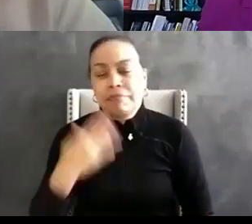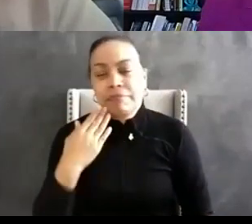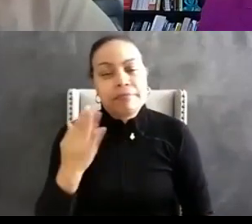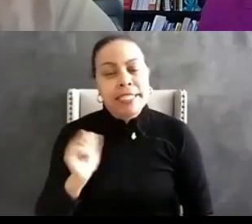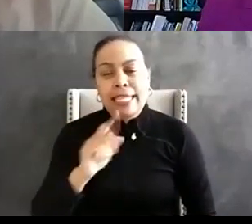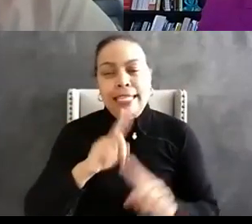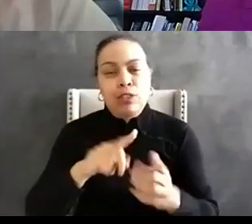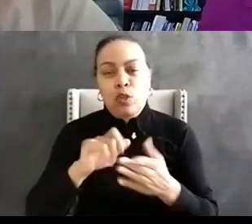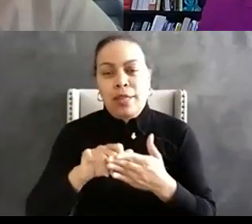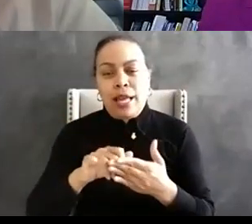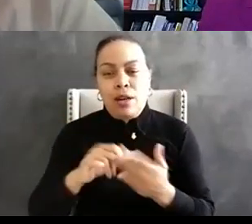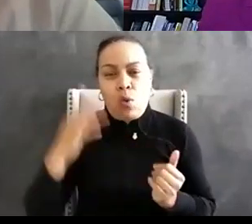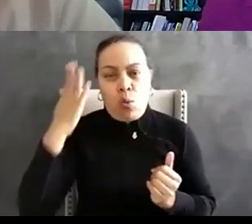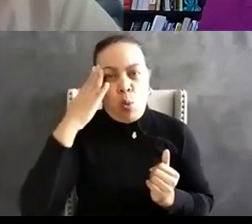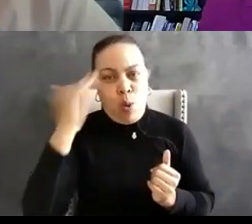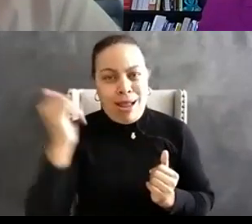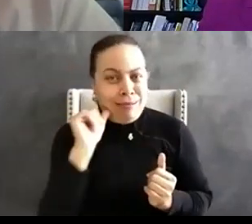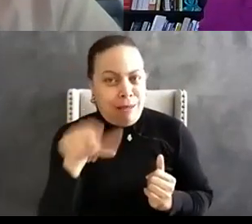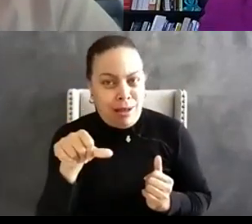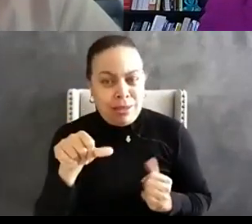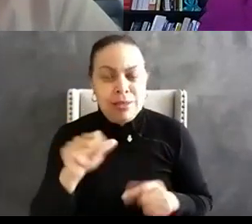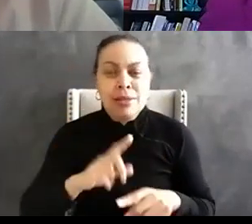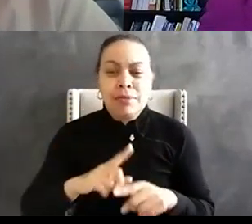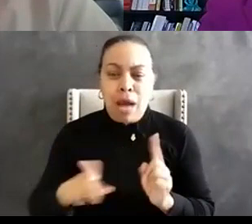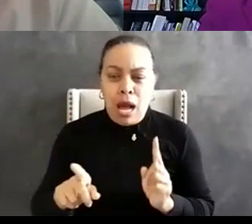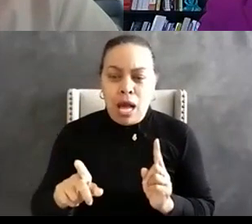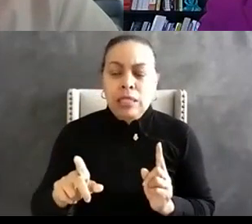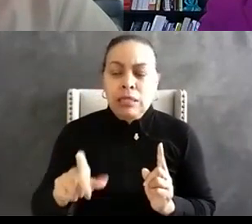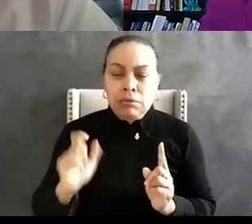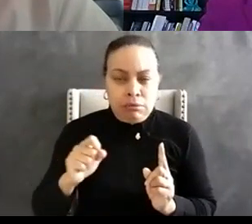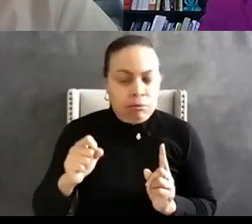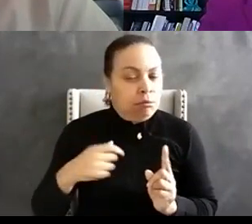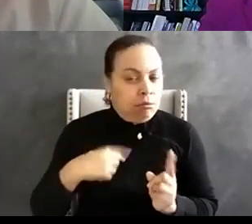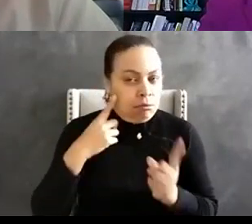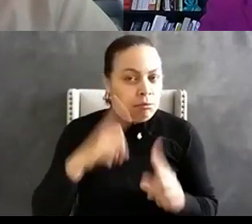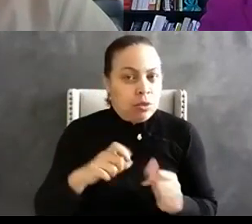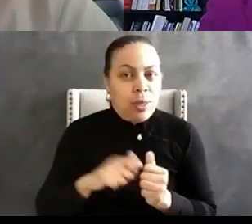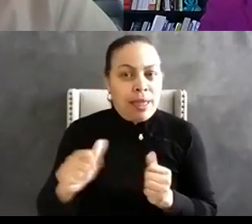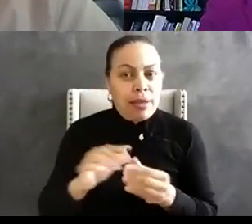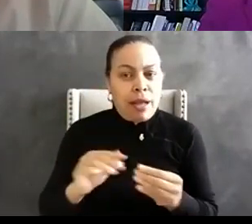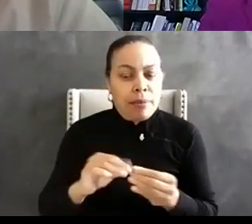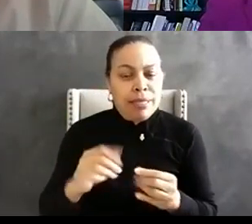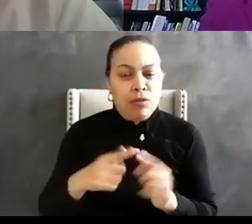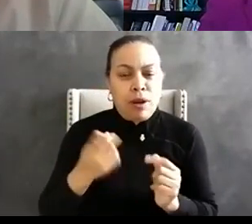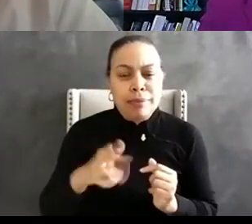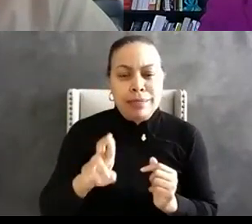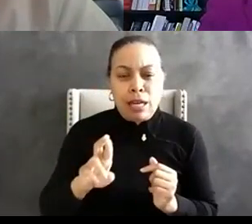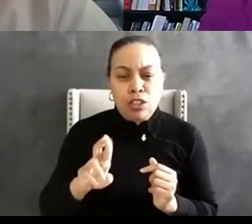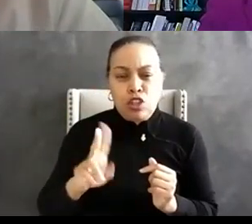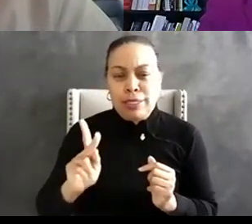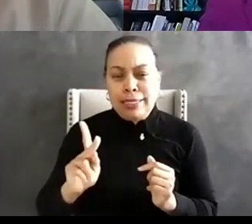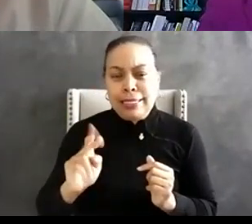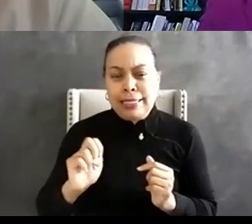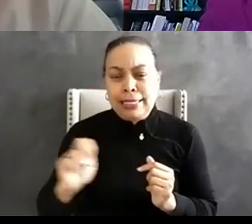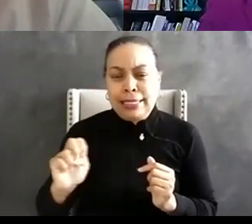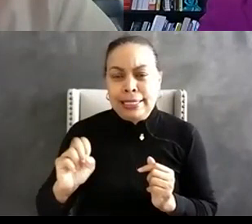uh why not but I do um I do resonate with the comment that uh Dr. Tracy uh put on the